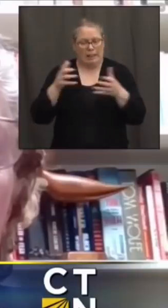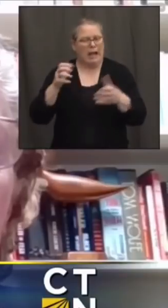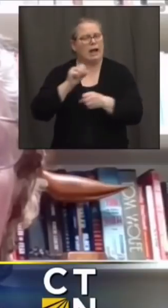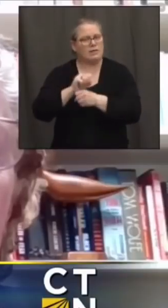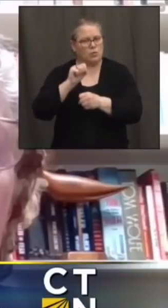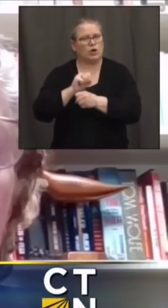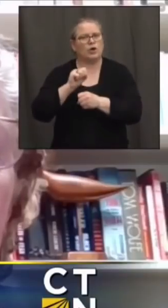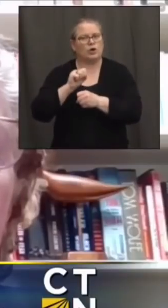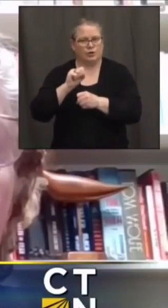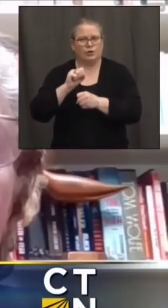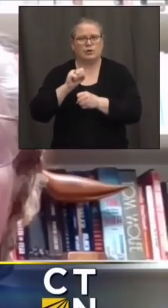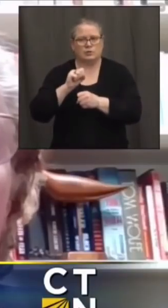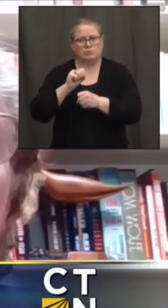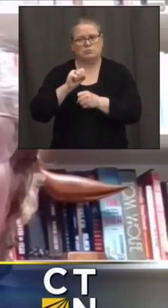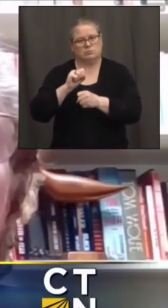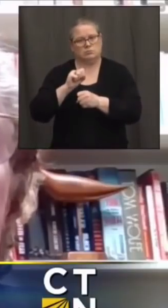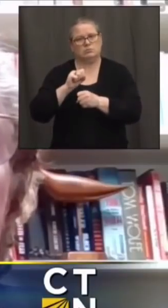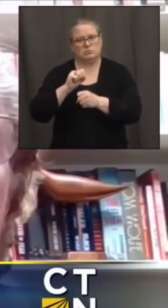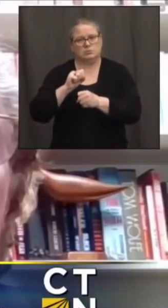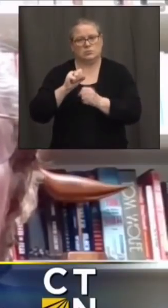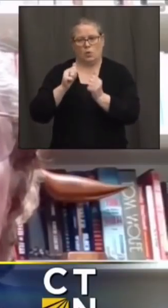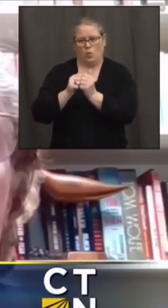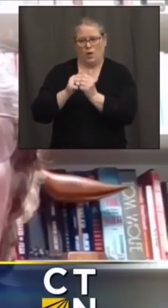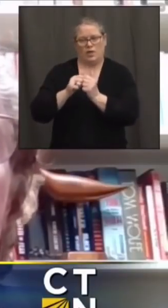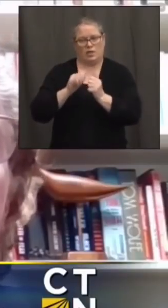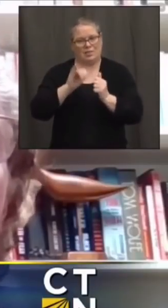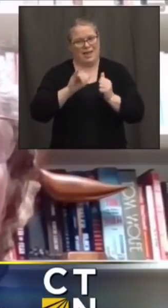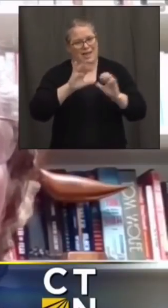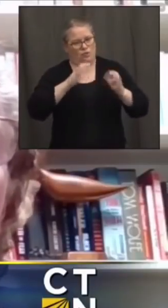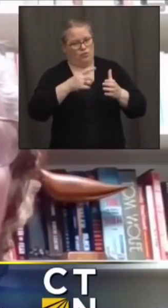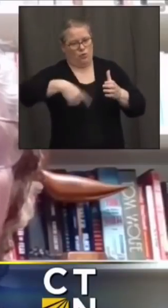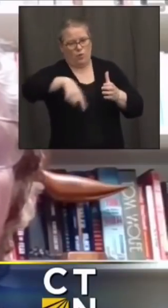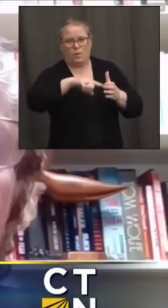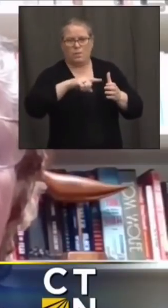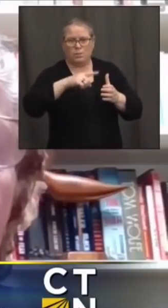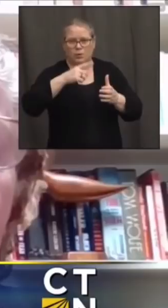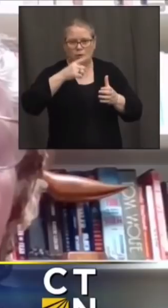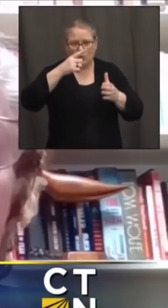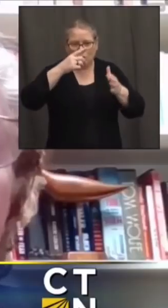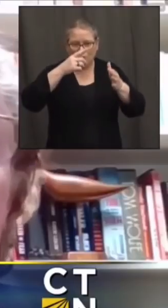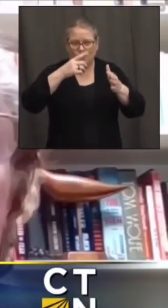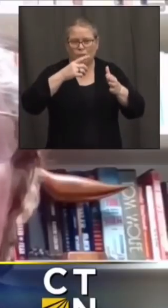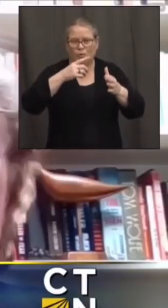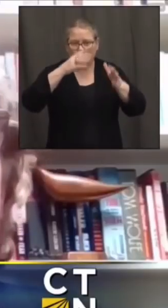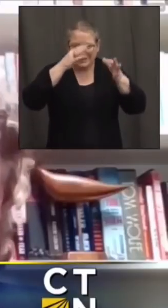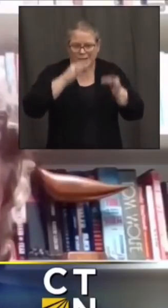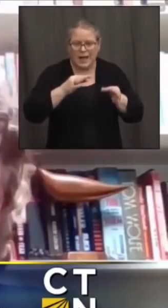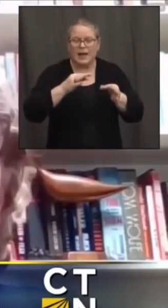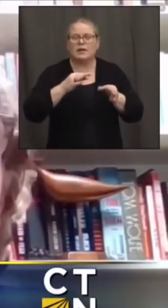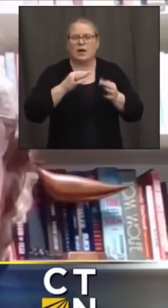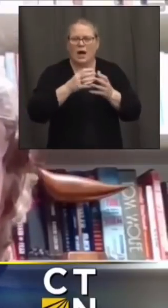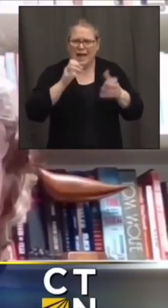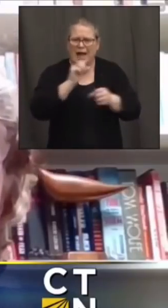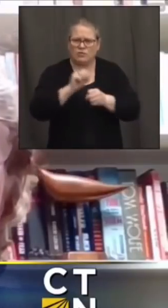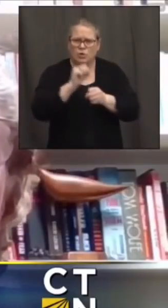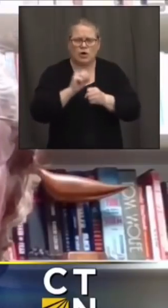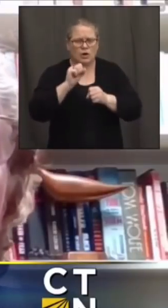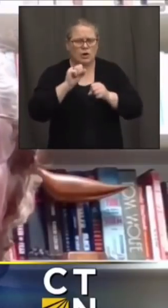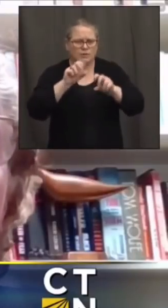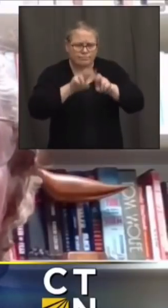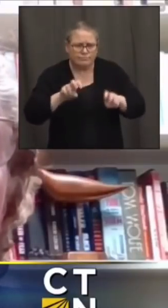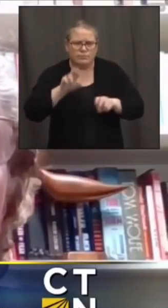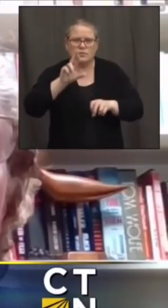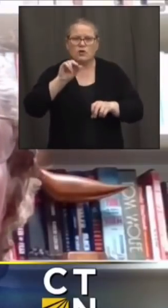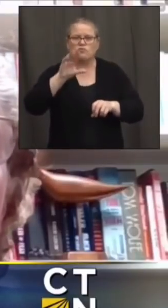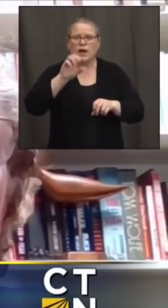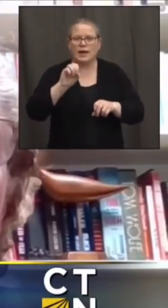collaboration with our allocation subcommittee on looking at race and ethnicity of some of these populations so we